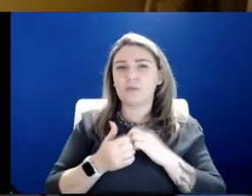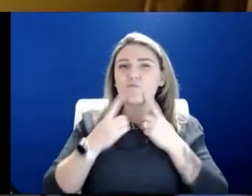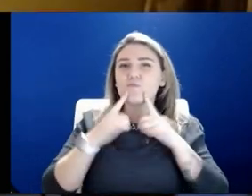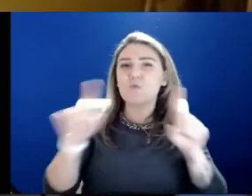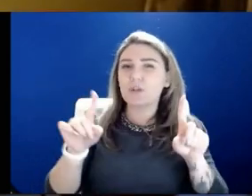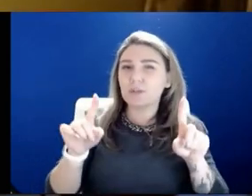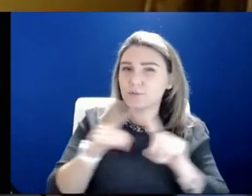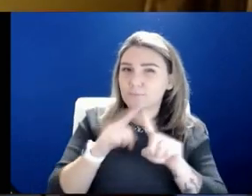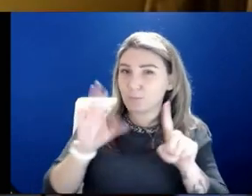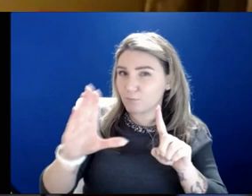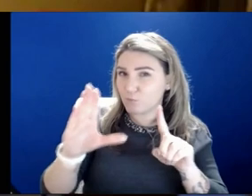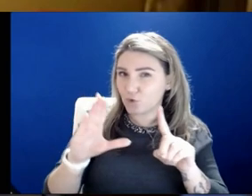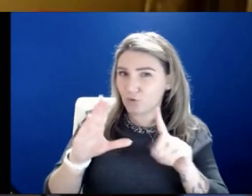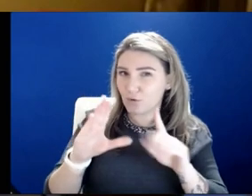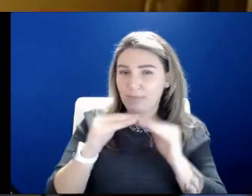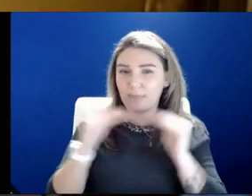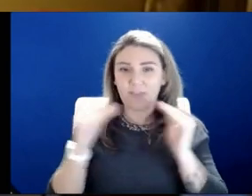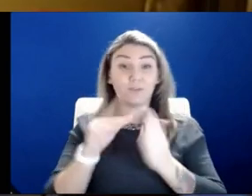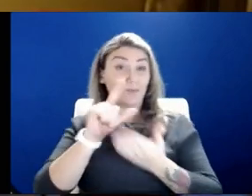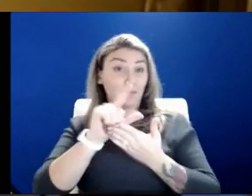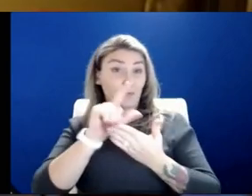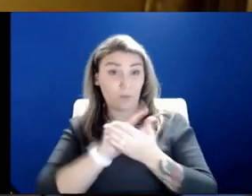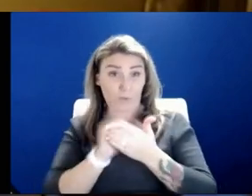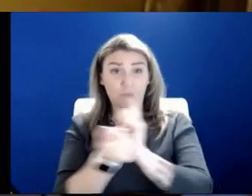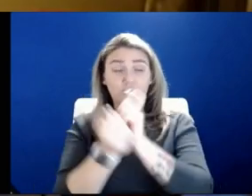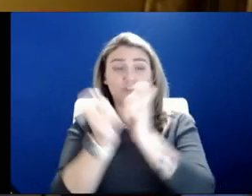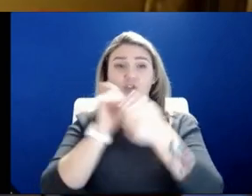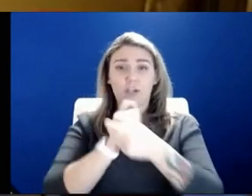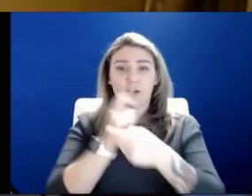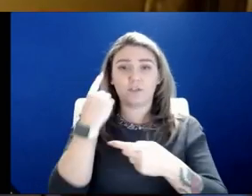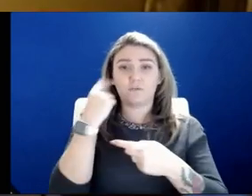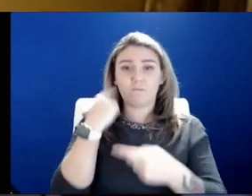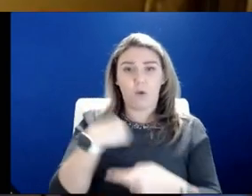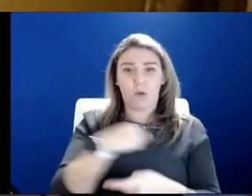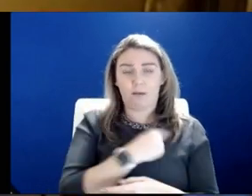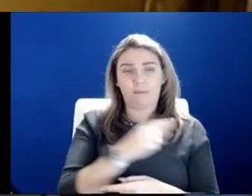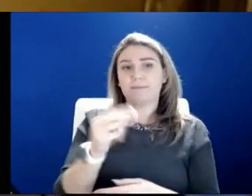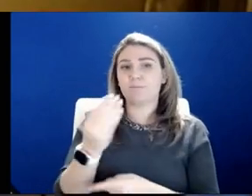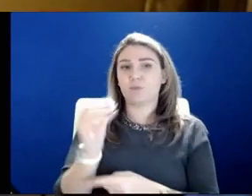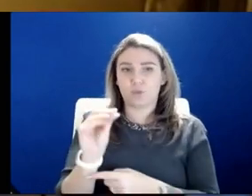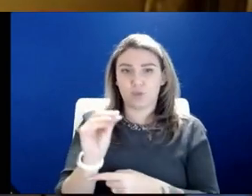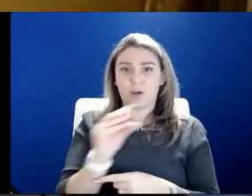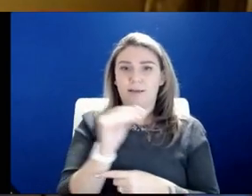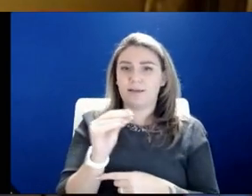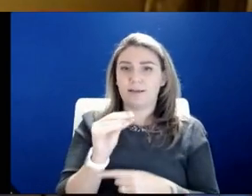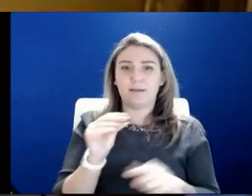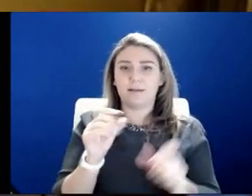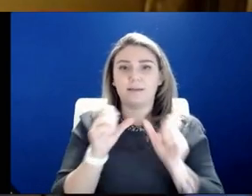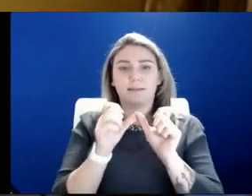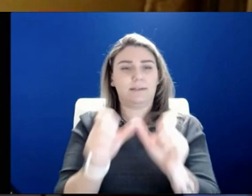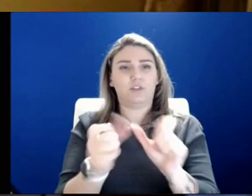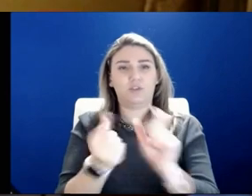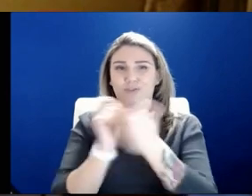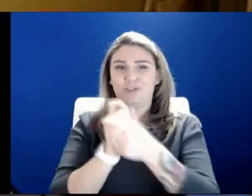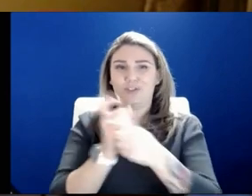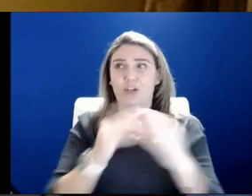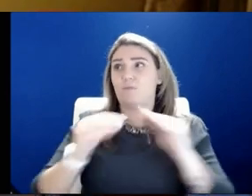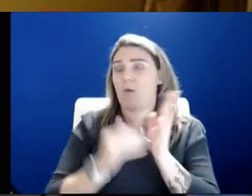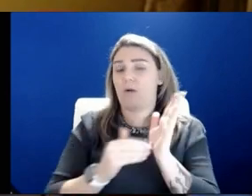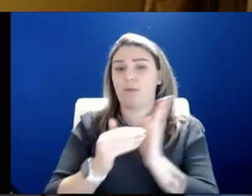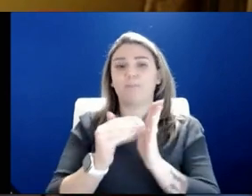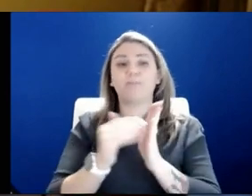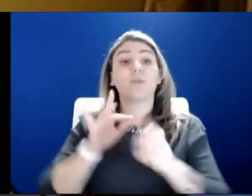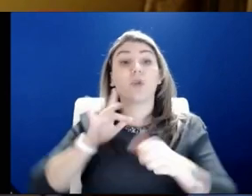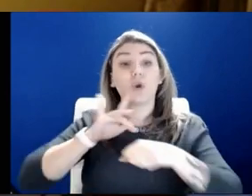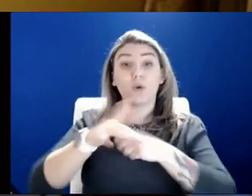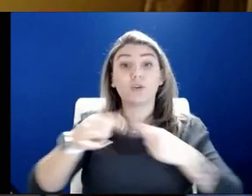Yeah. So the law has changed for us on the Missouri side, and it continues to change more often than it should. Earlier in the pandemic,